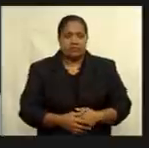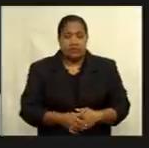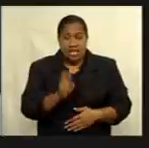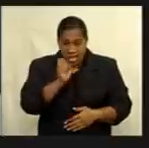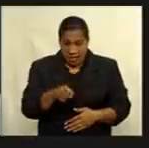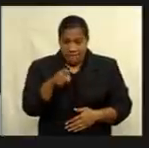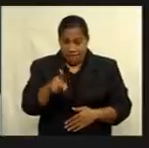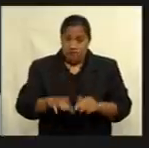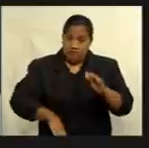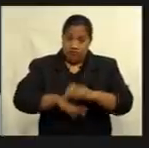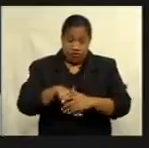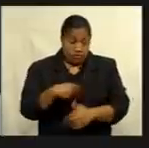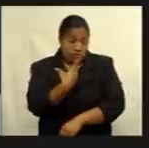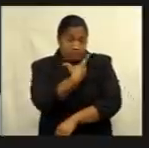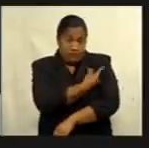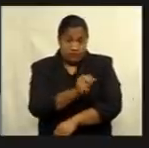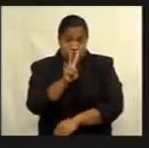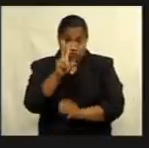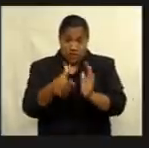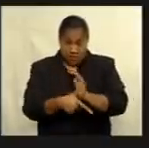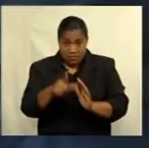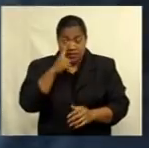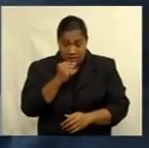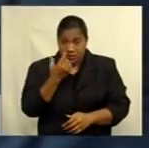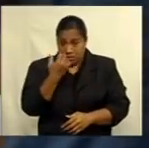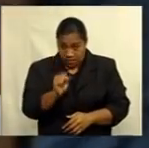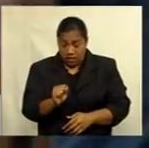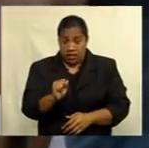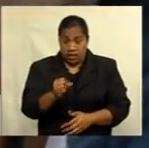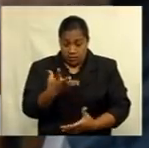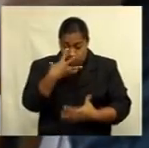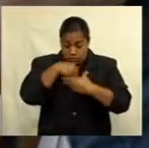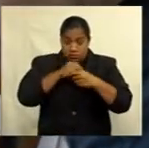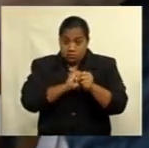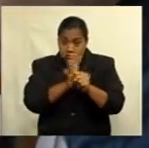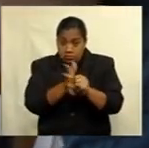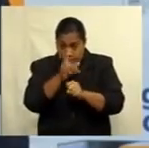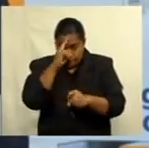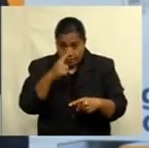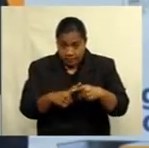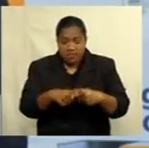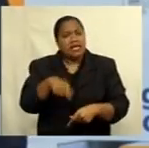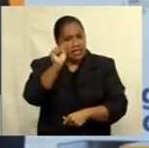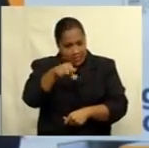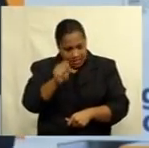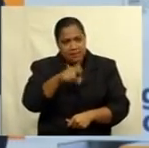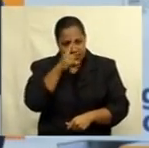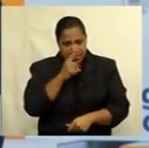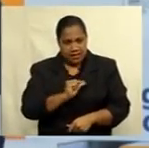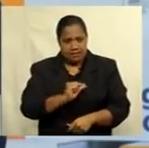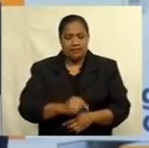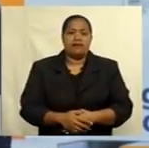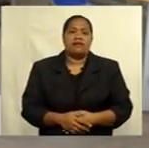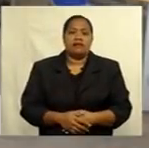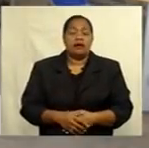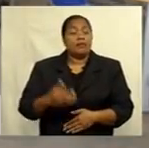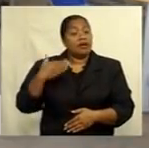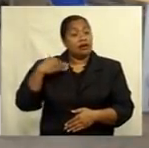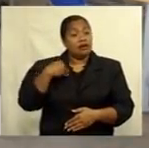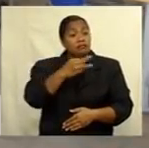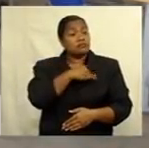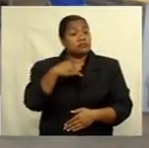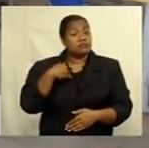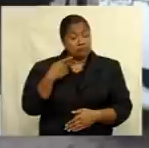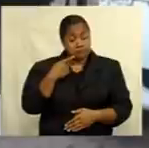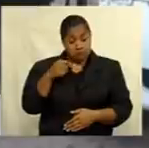Yes, there is a lesser chance that you will get infected, but yes, it is still possible. The Ministry of Health confirms that Fiji's current